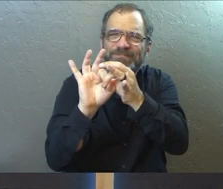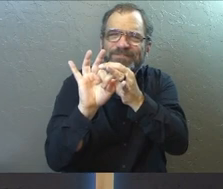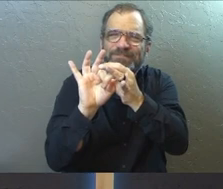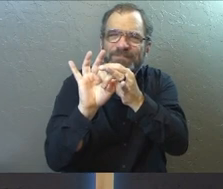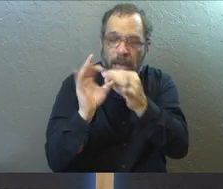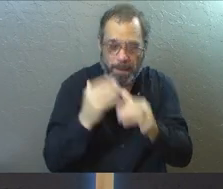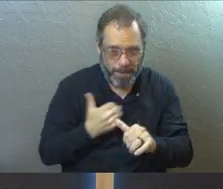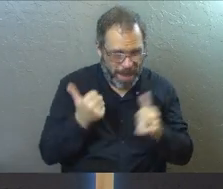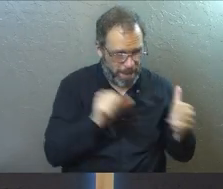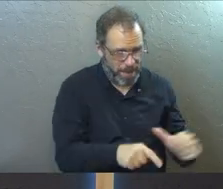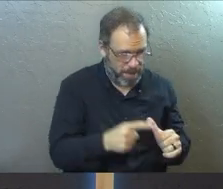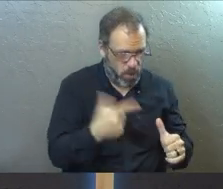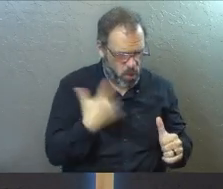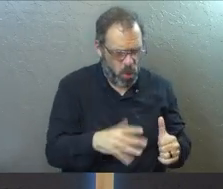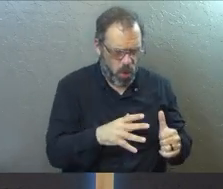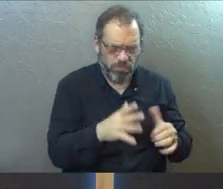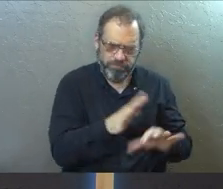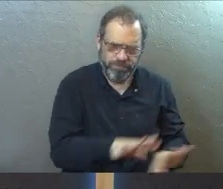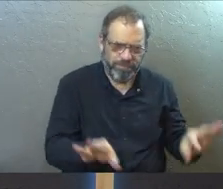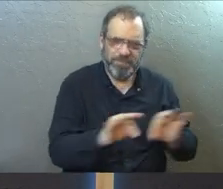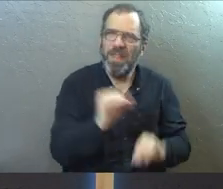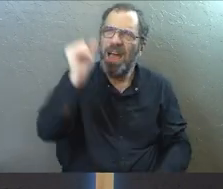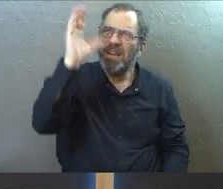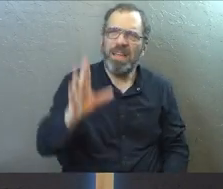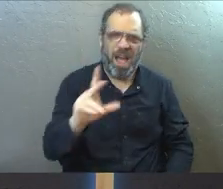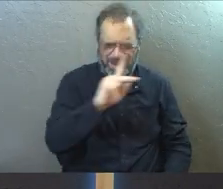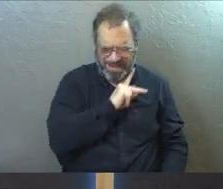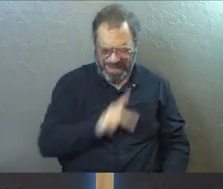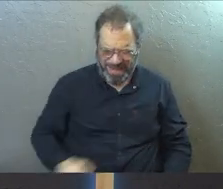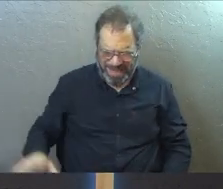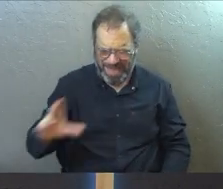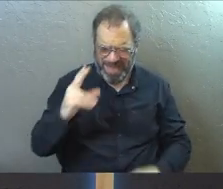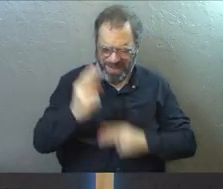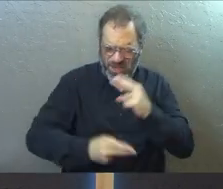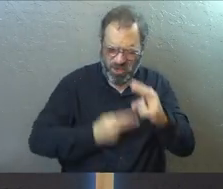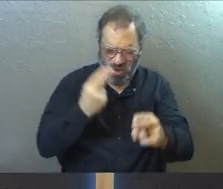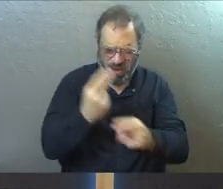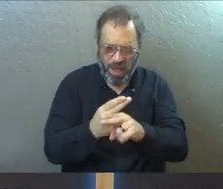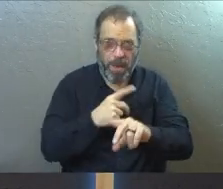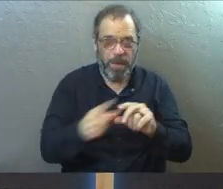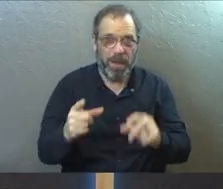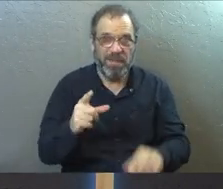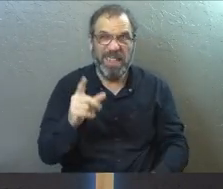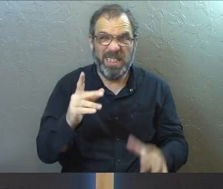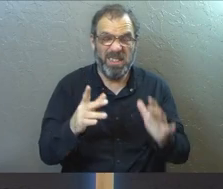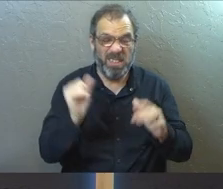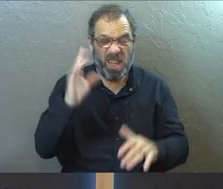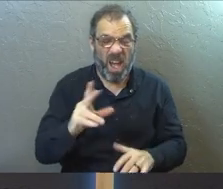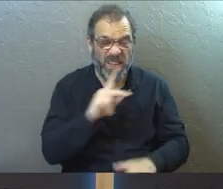And my baptism is a huge part of that. God is the king of the universe, but is he king of your heart?